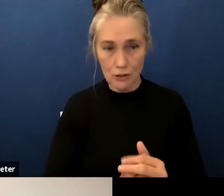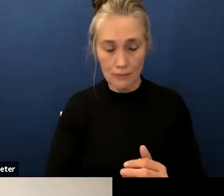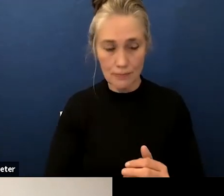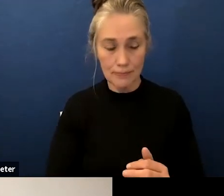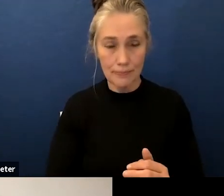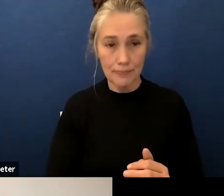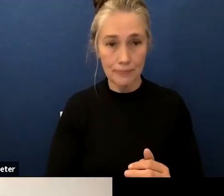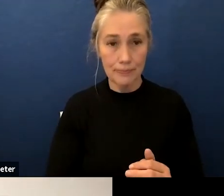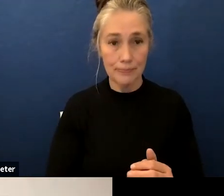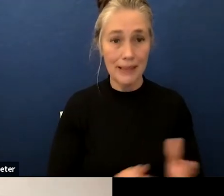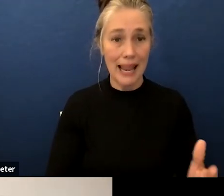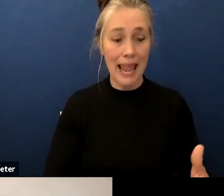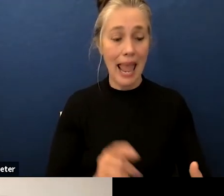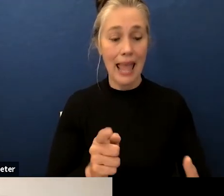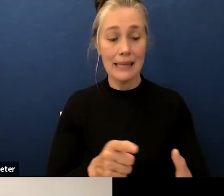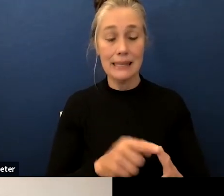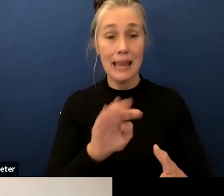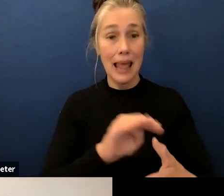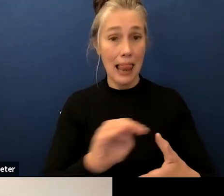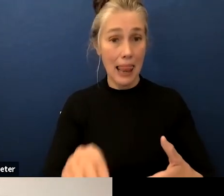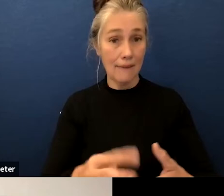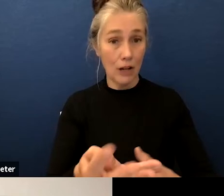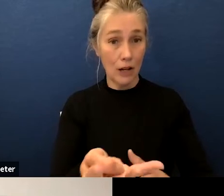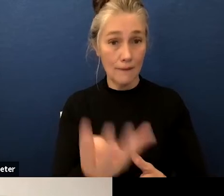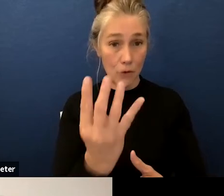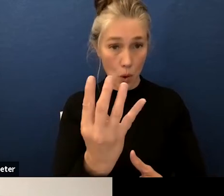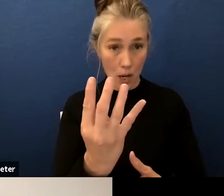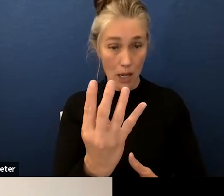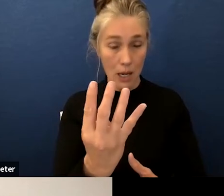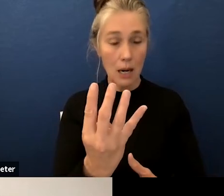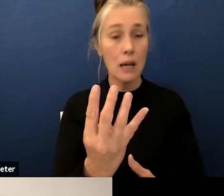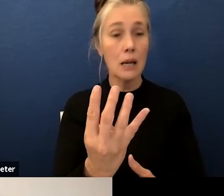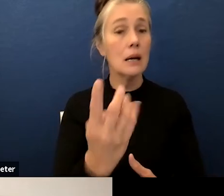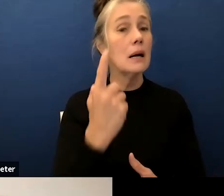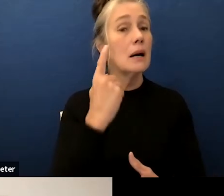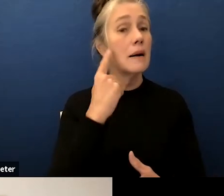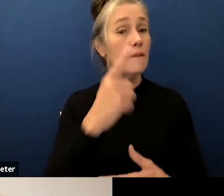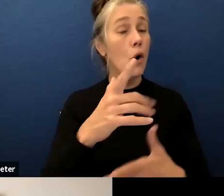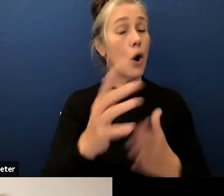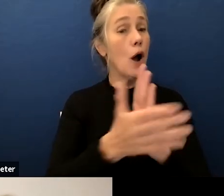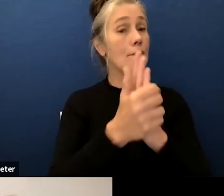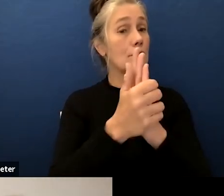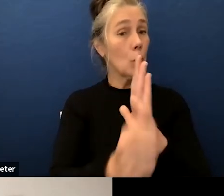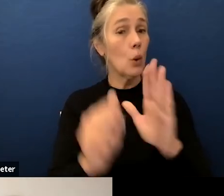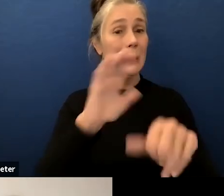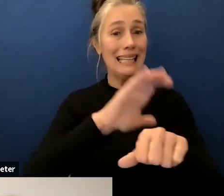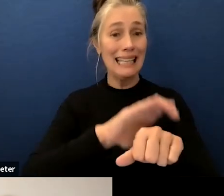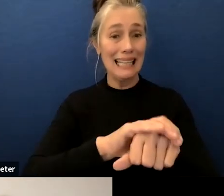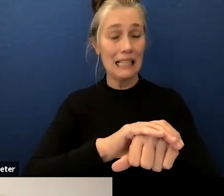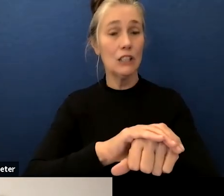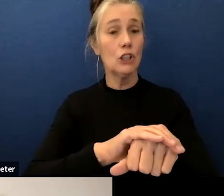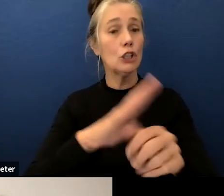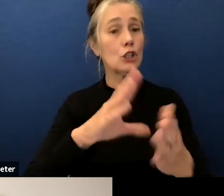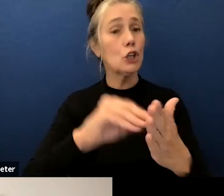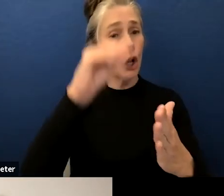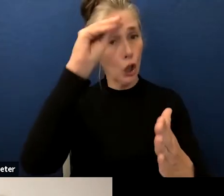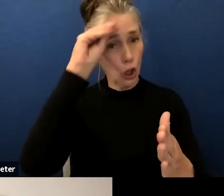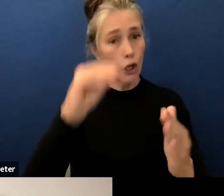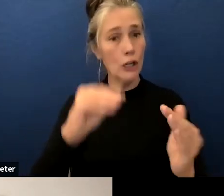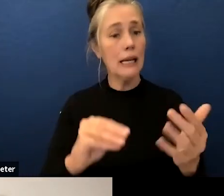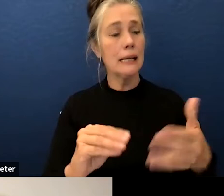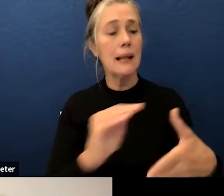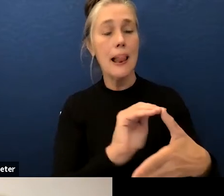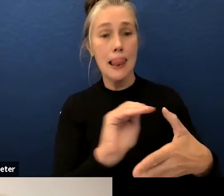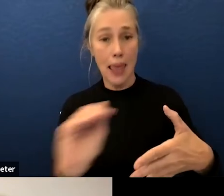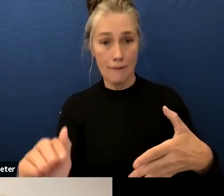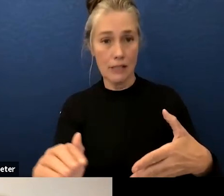and at level four or fluent english level students have well developed english